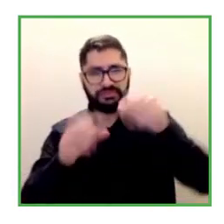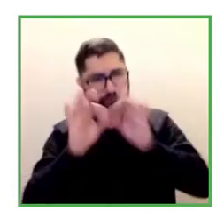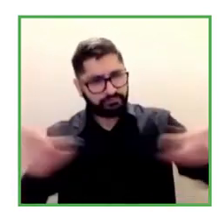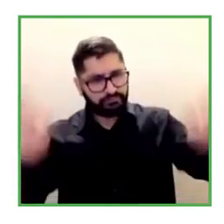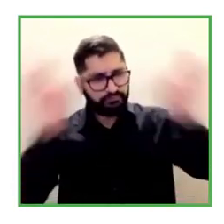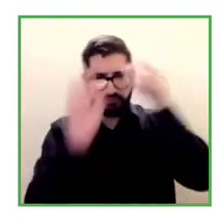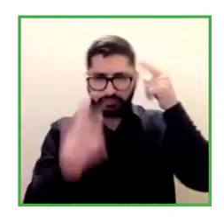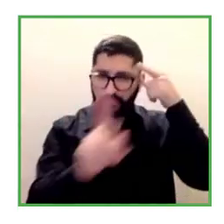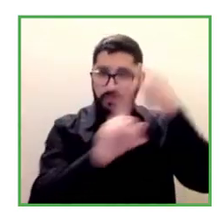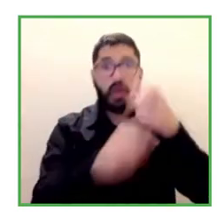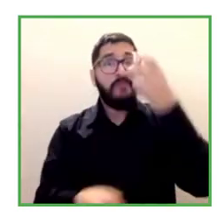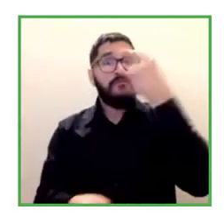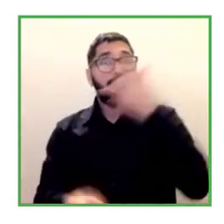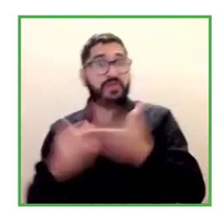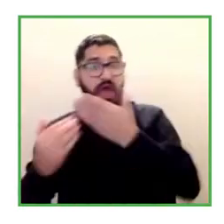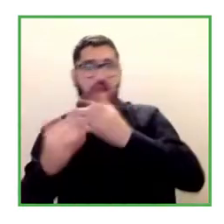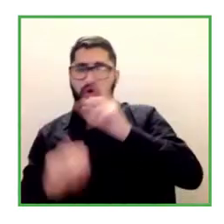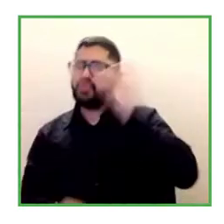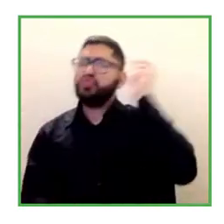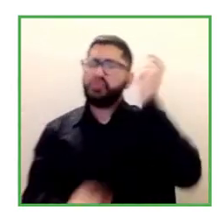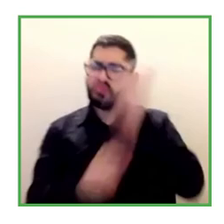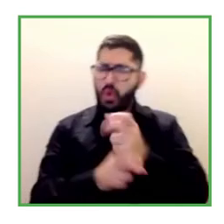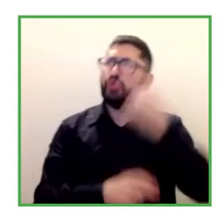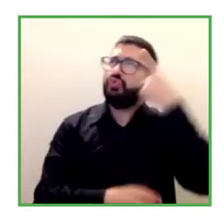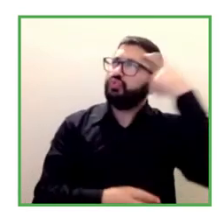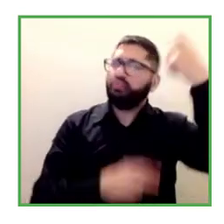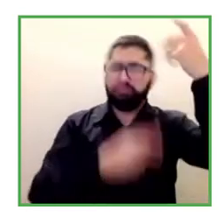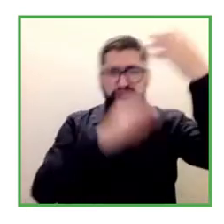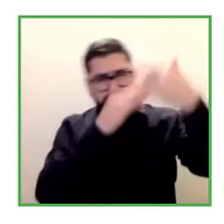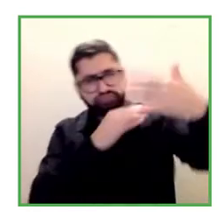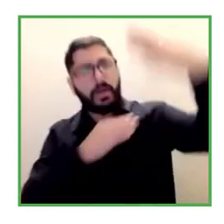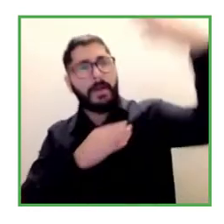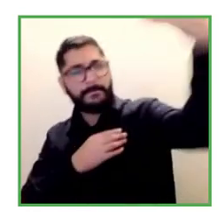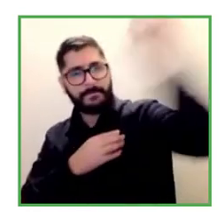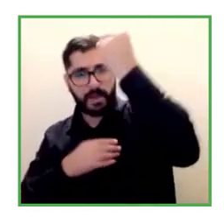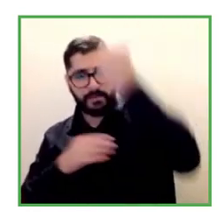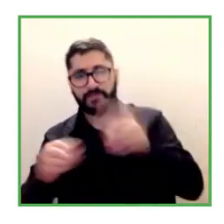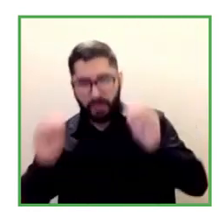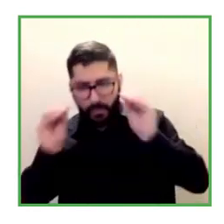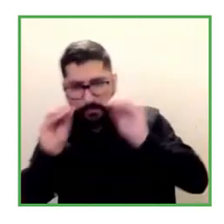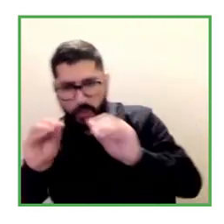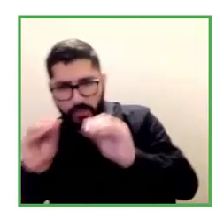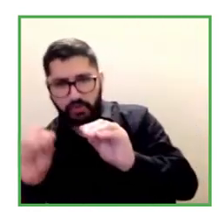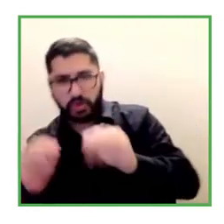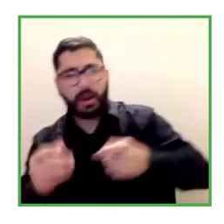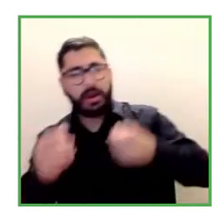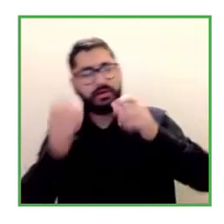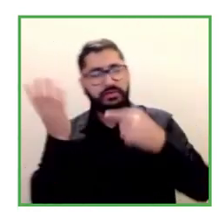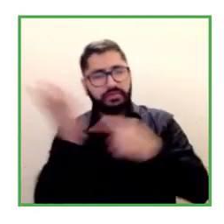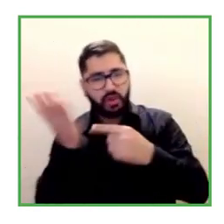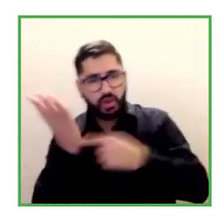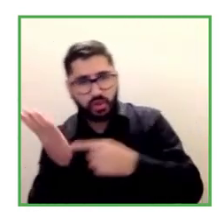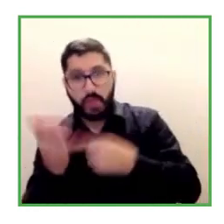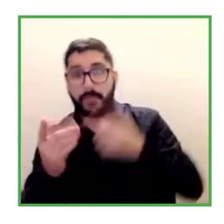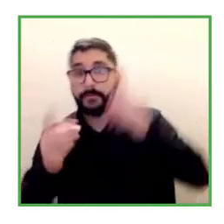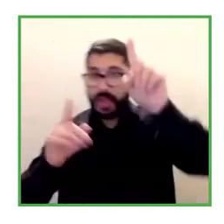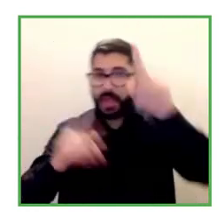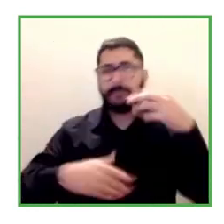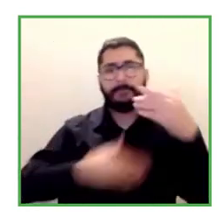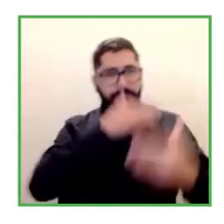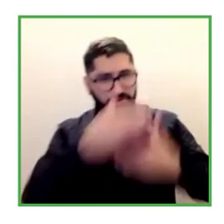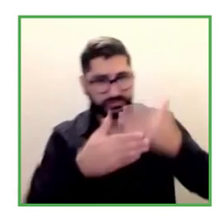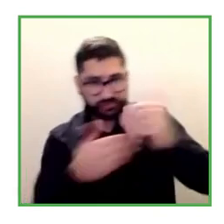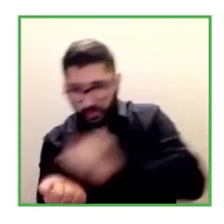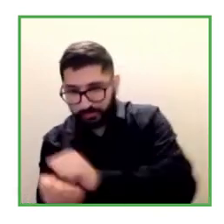so i would say that training is very important even the aspects is very relevant the adaptability